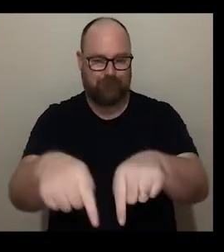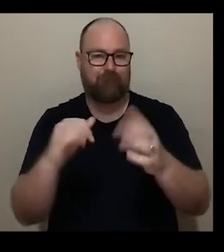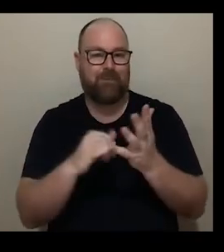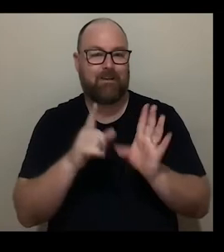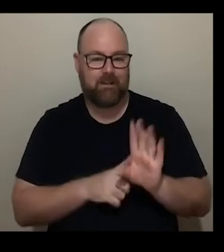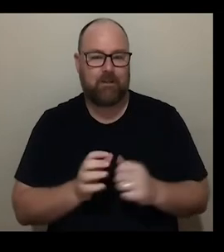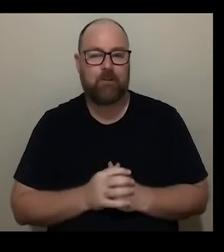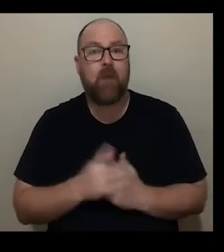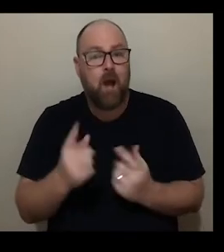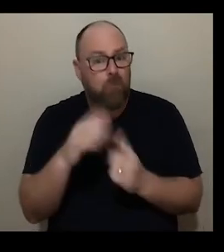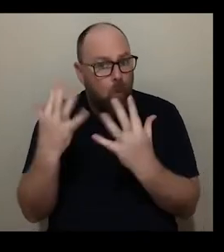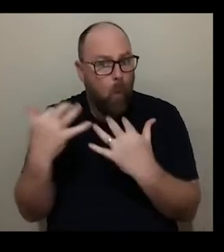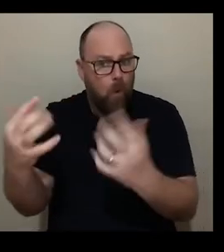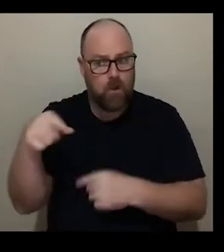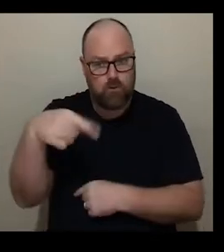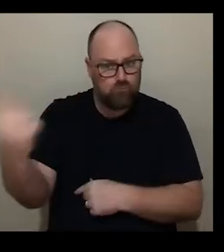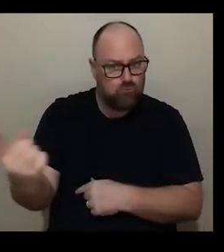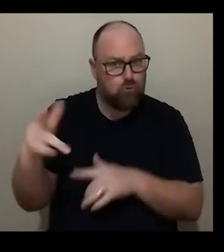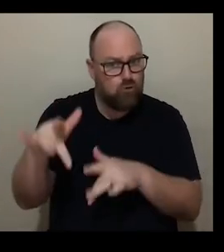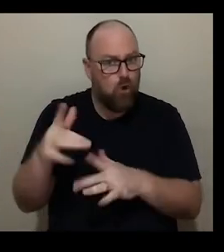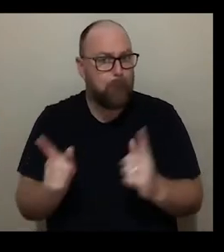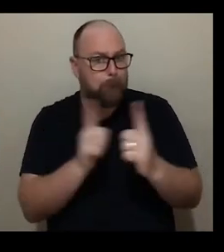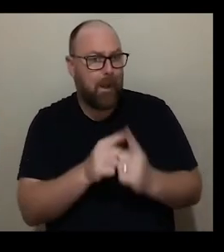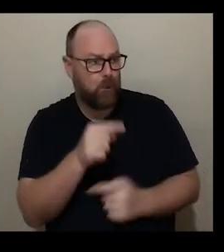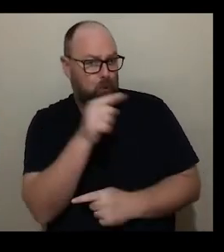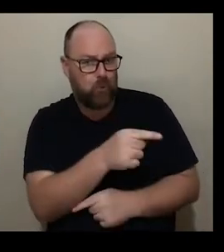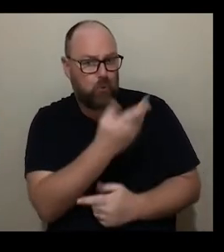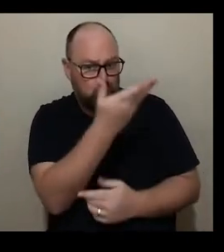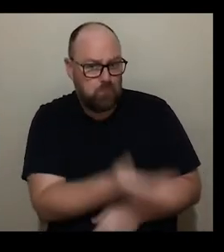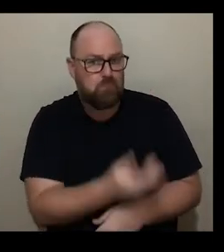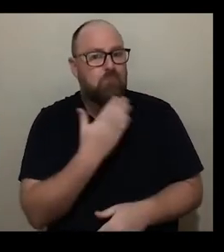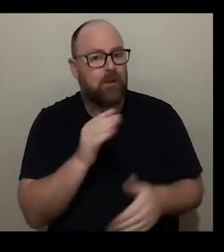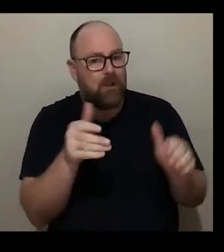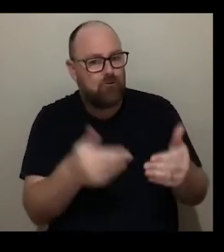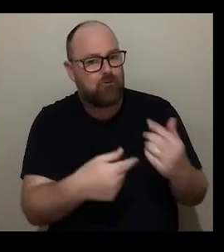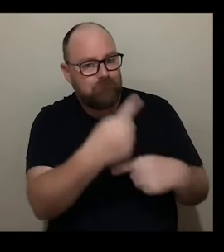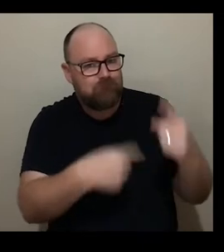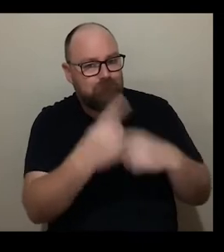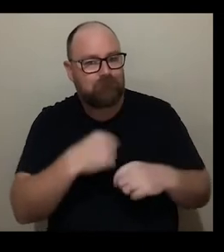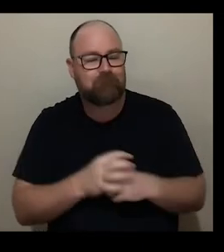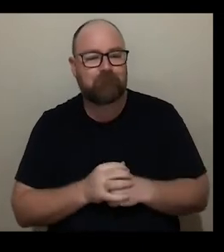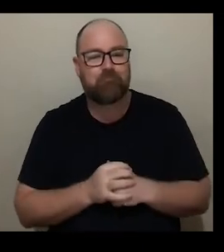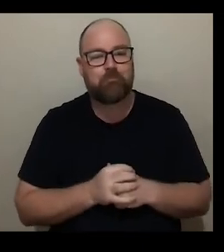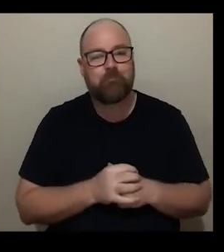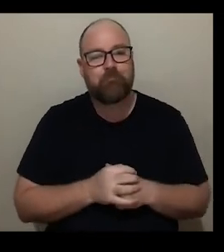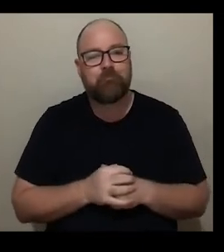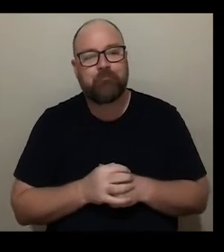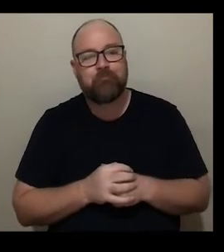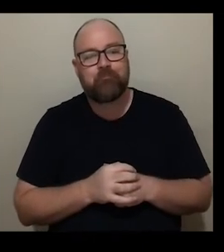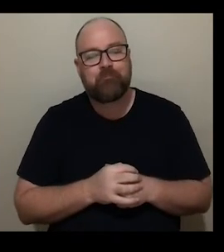audience, Rachel, who may not yet have met you, can you introduce yourself and give some background of your practice?